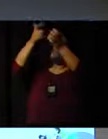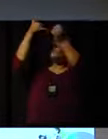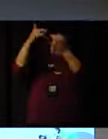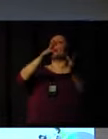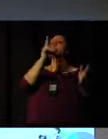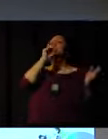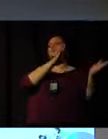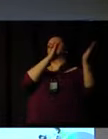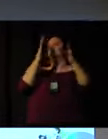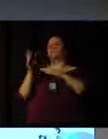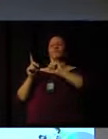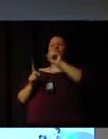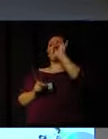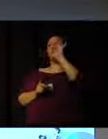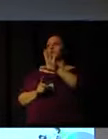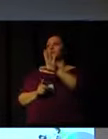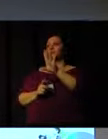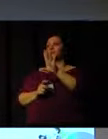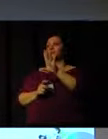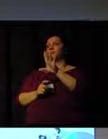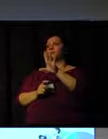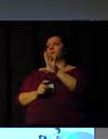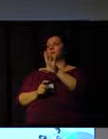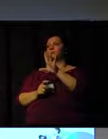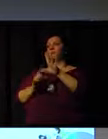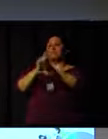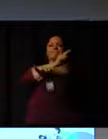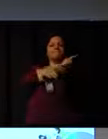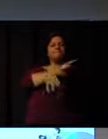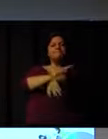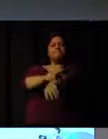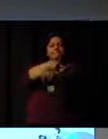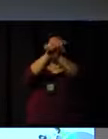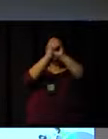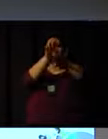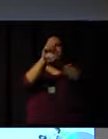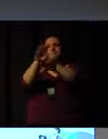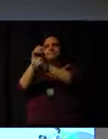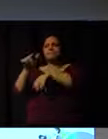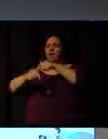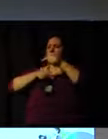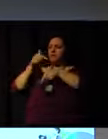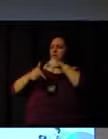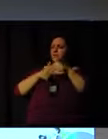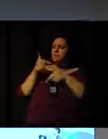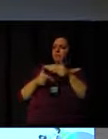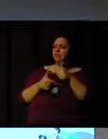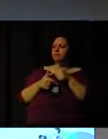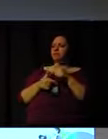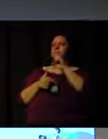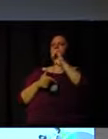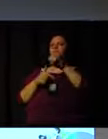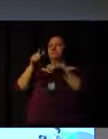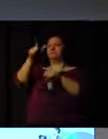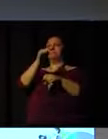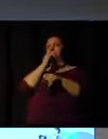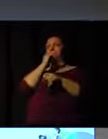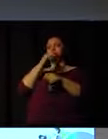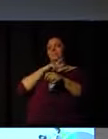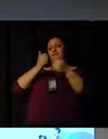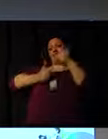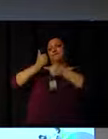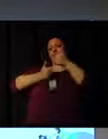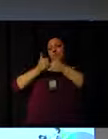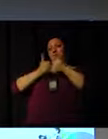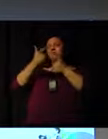It's not just about getting an education, getting a job. If you're a soccer player, going to play in Europe or going to World Cup.